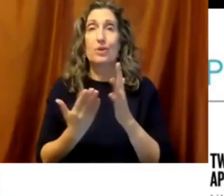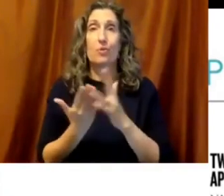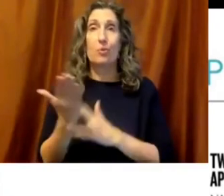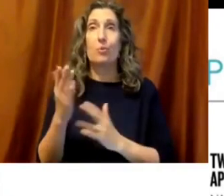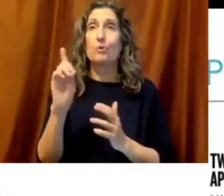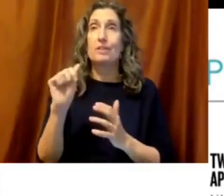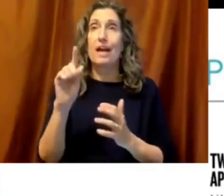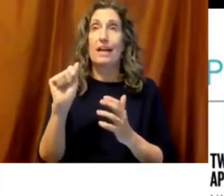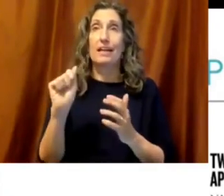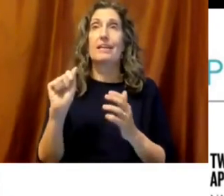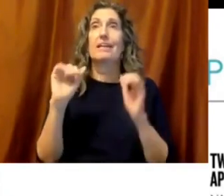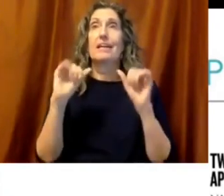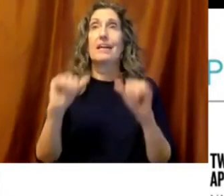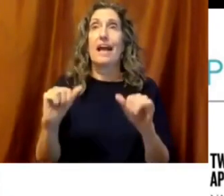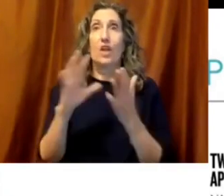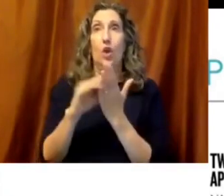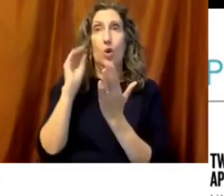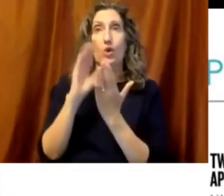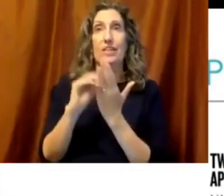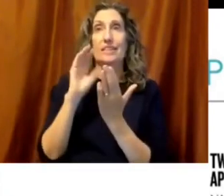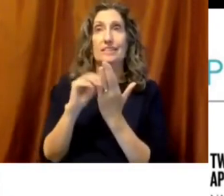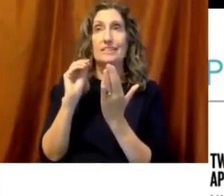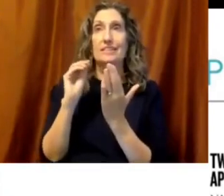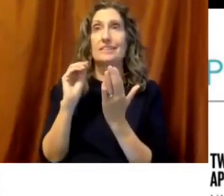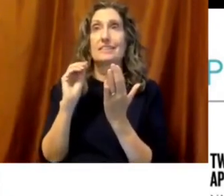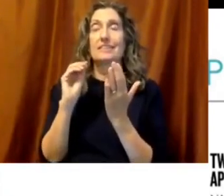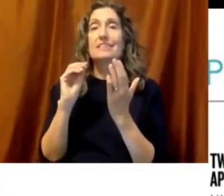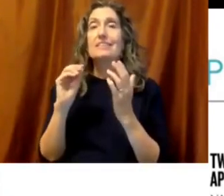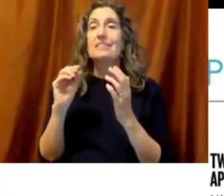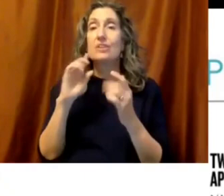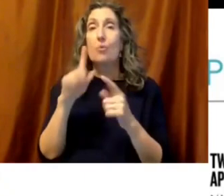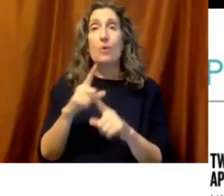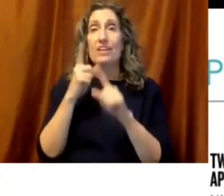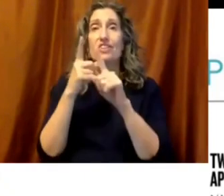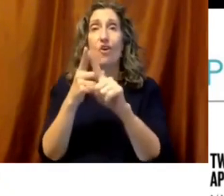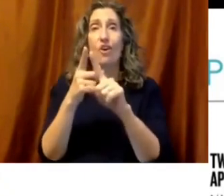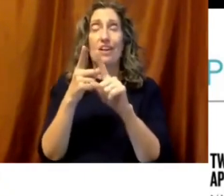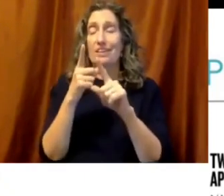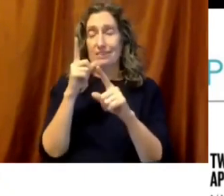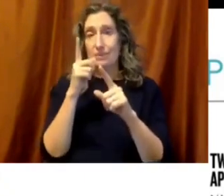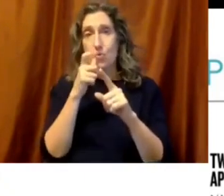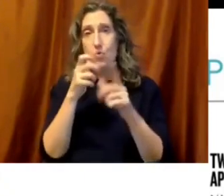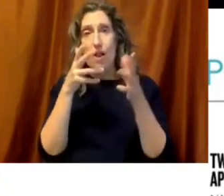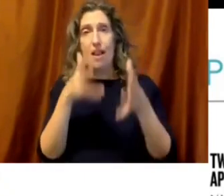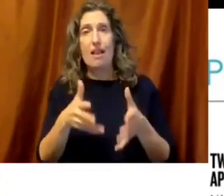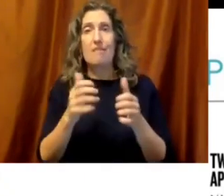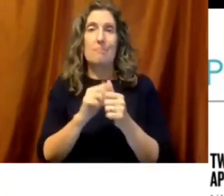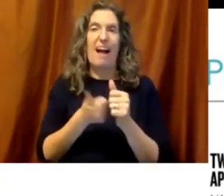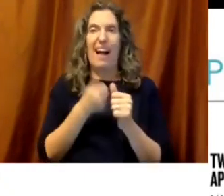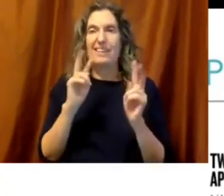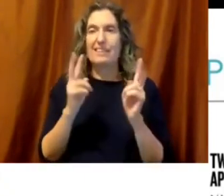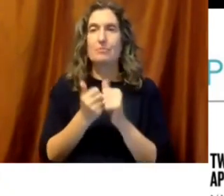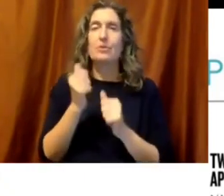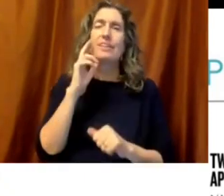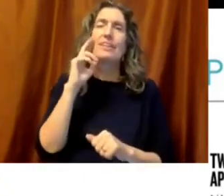working. And we're focused on results. We measure outcomes. We measure our partnership. We work on getting better at